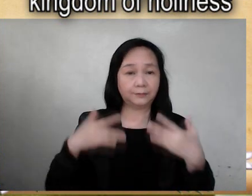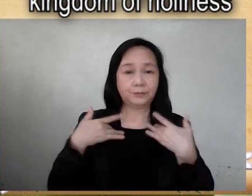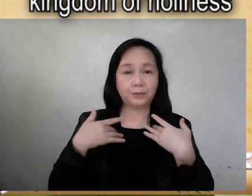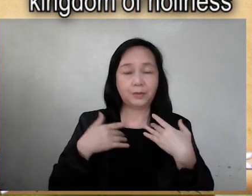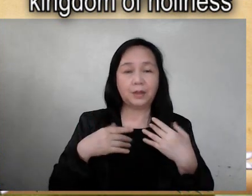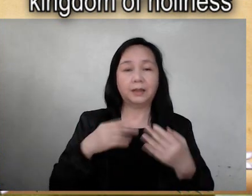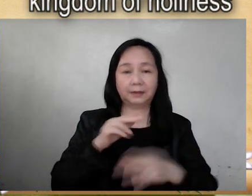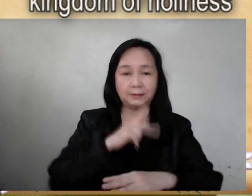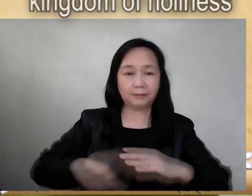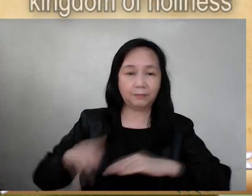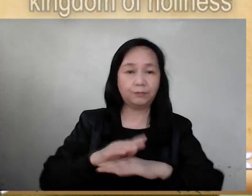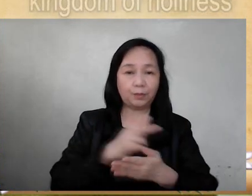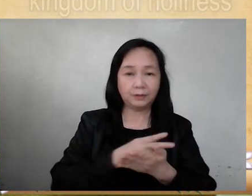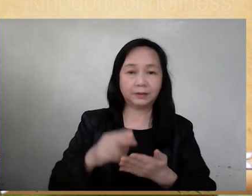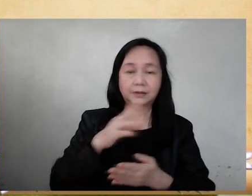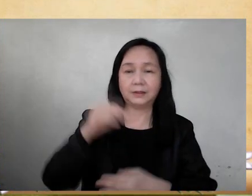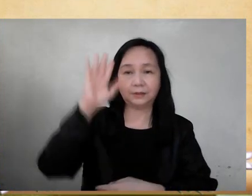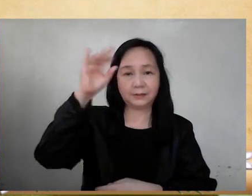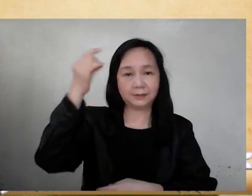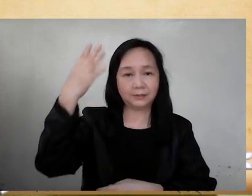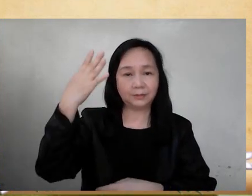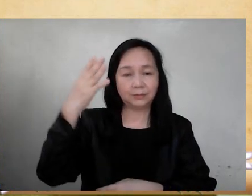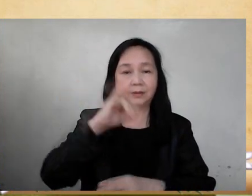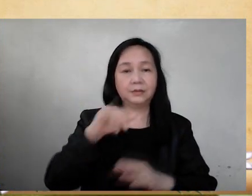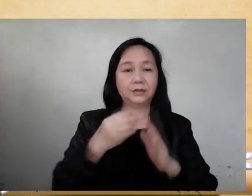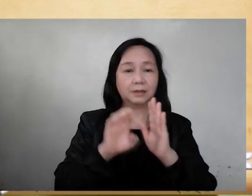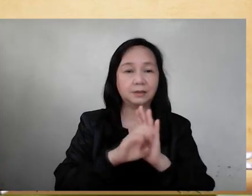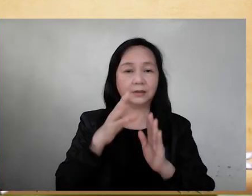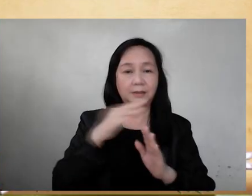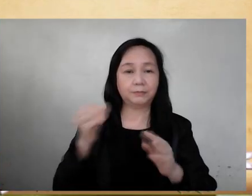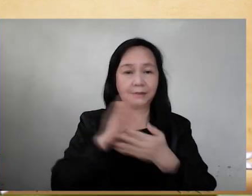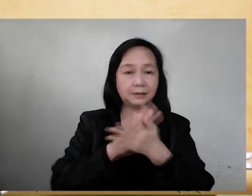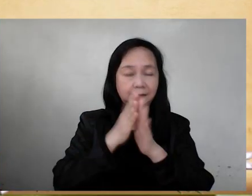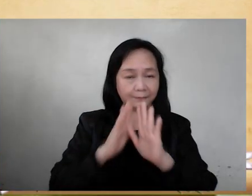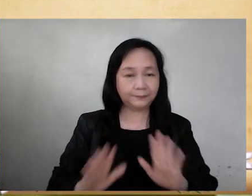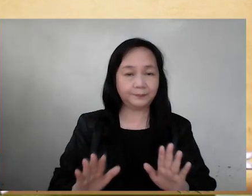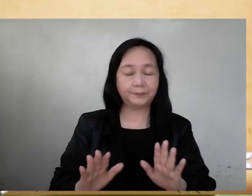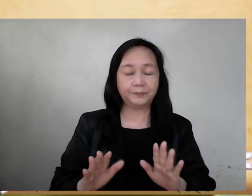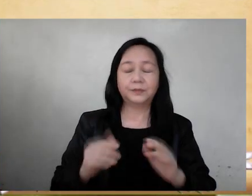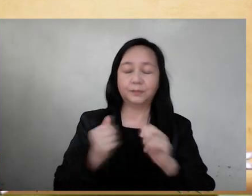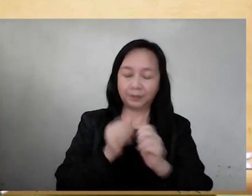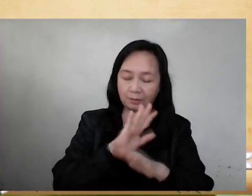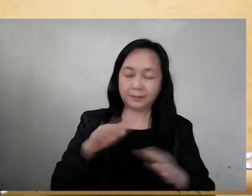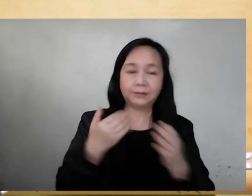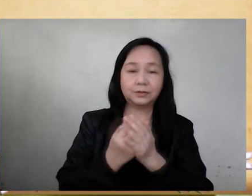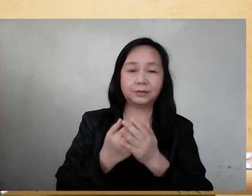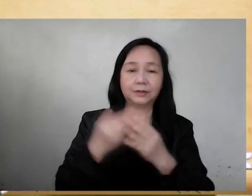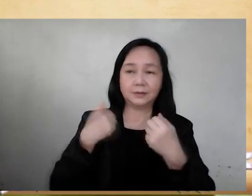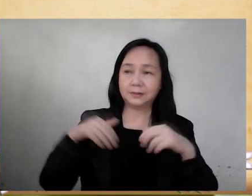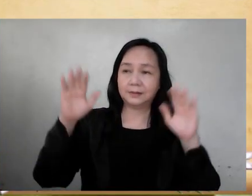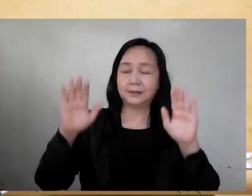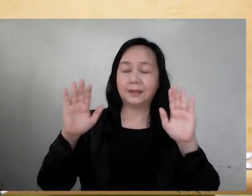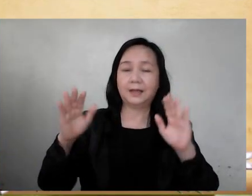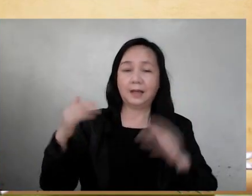life, a kingdom of holiness and grace, a kingdom of justice, love, and peace. And so with